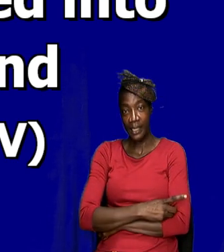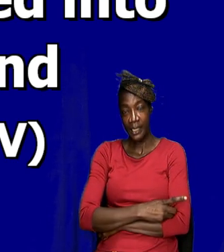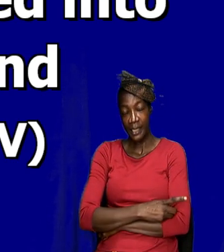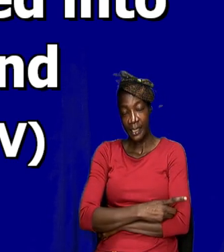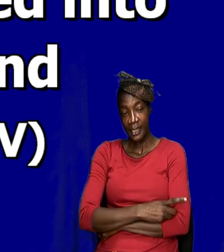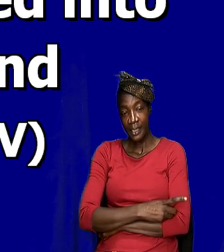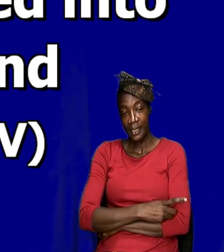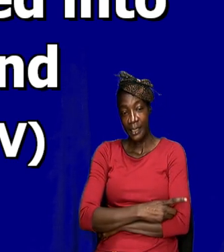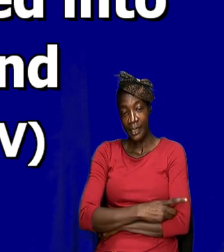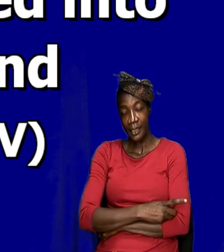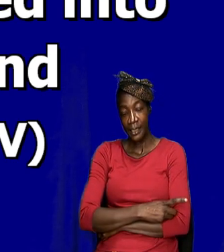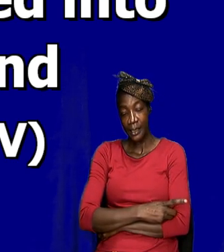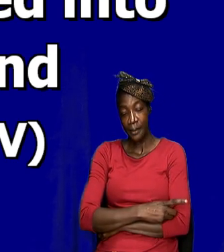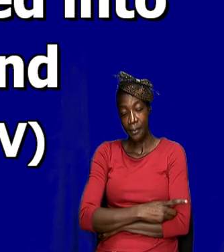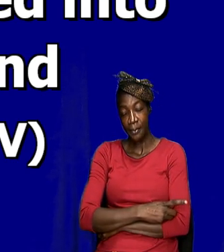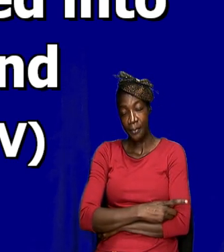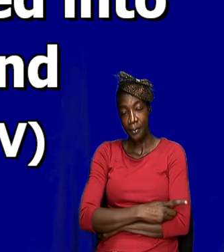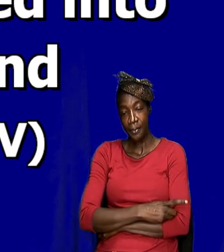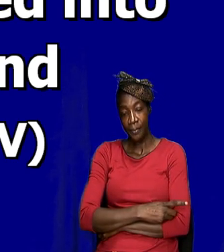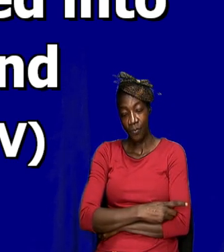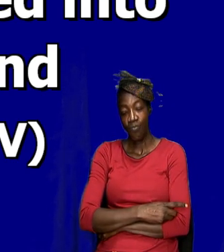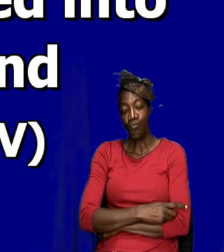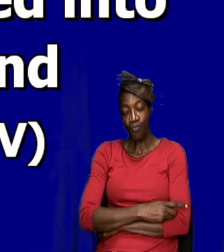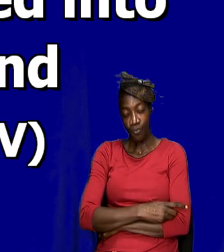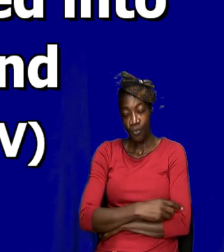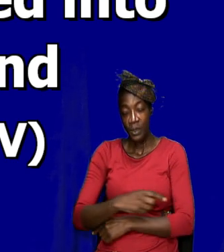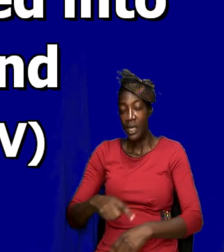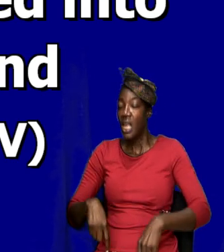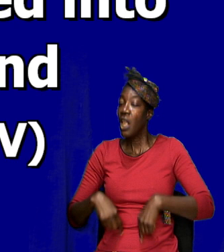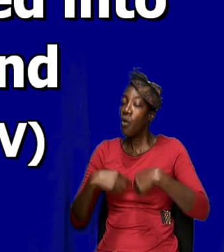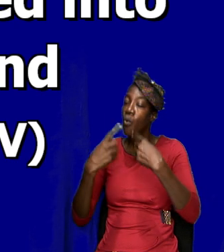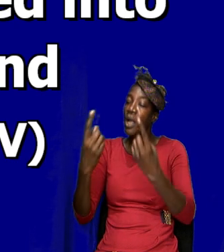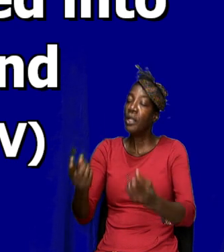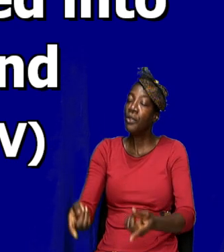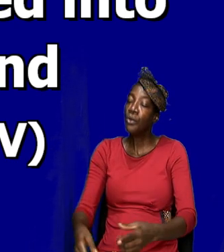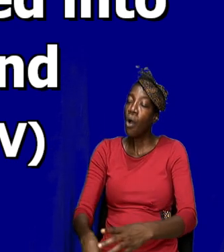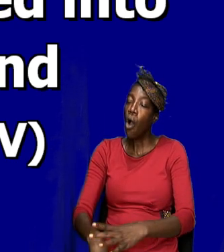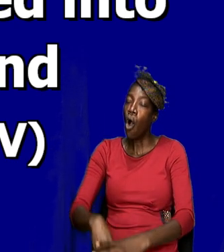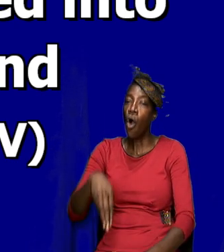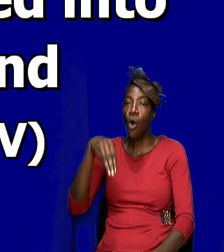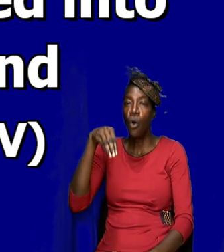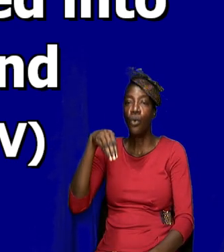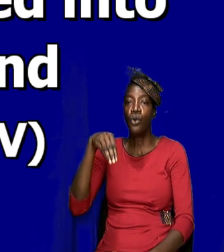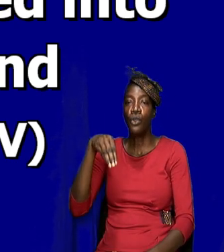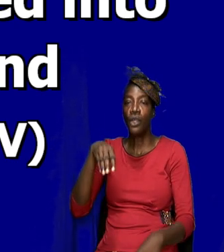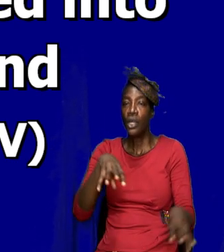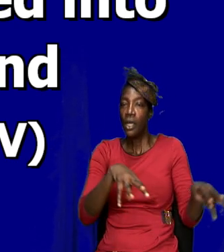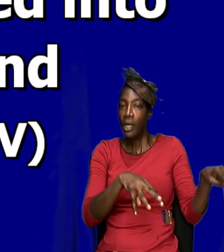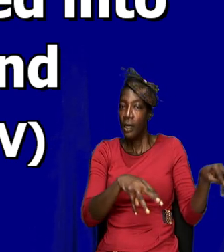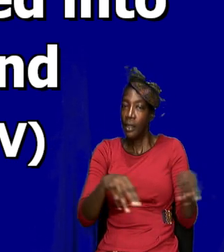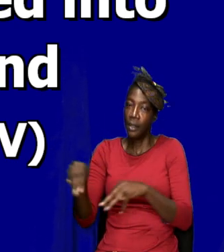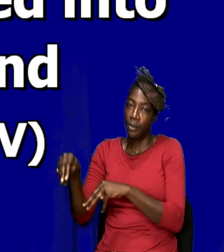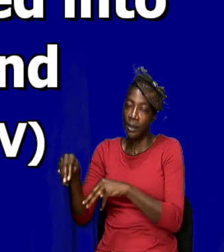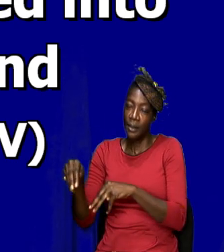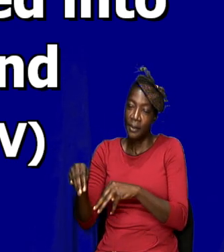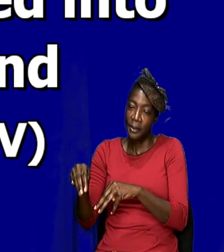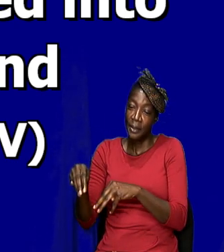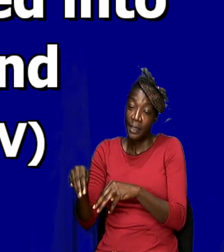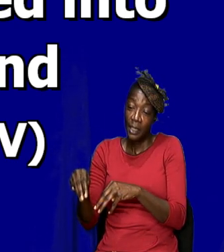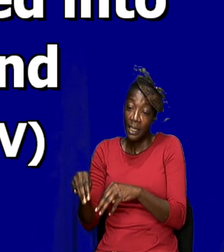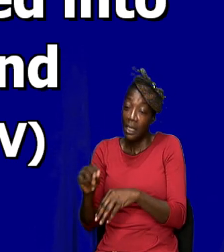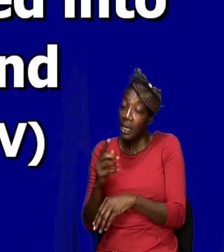start of the day before the sun come out probably, he went out and depart into a solitary